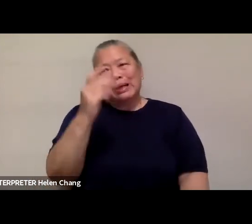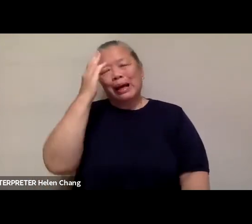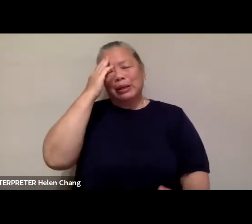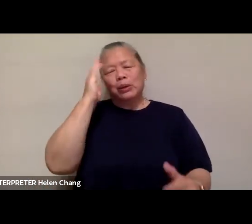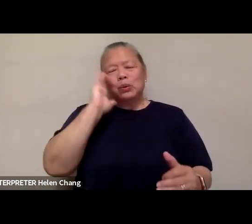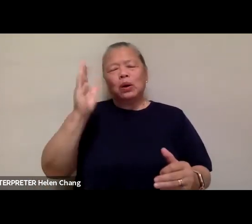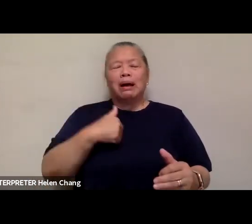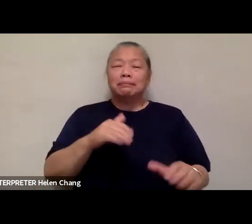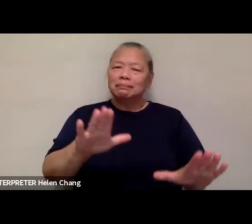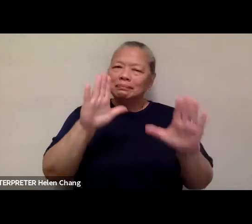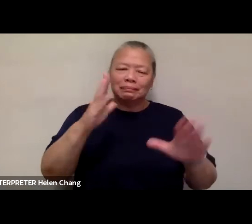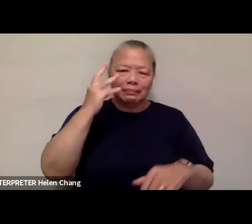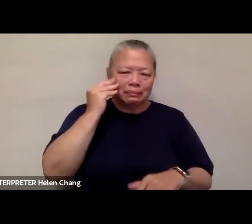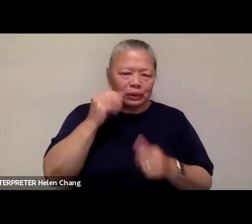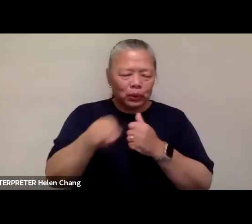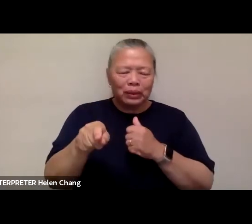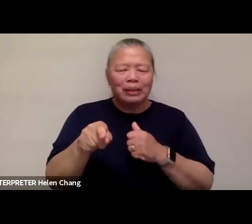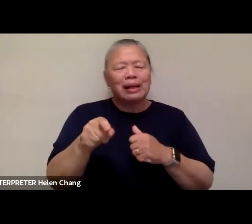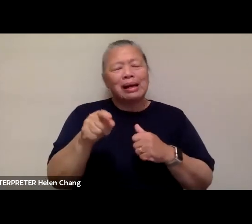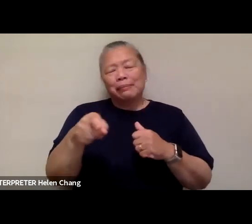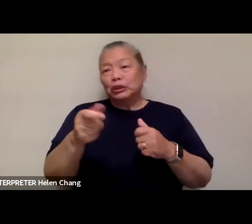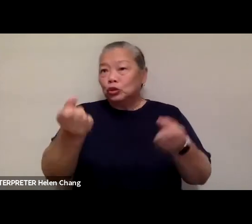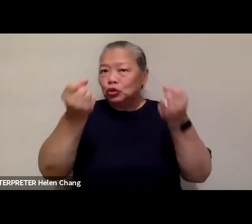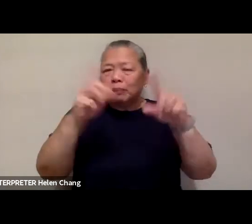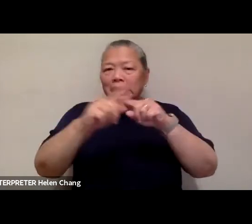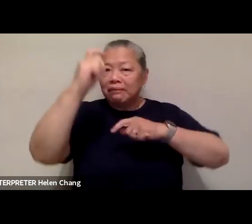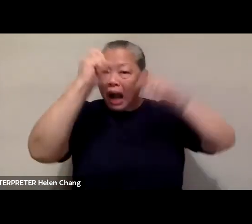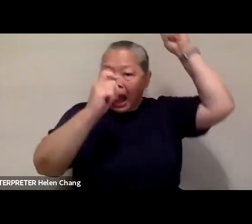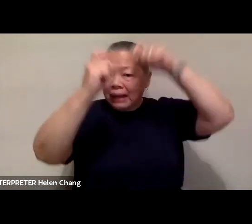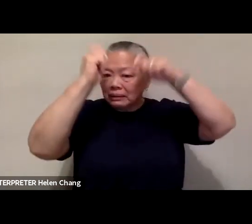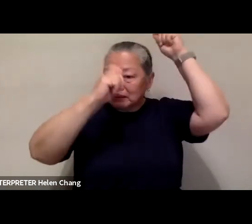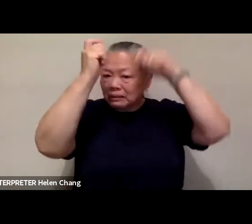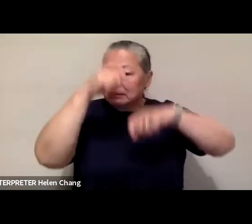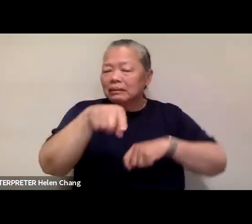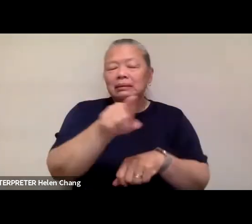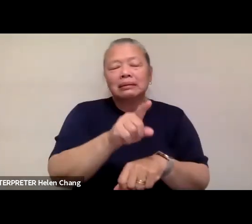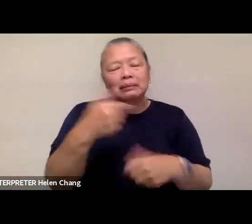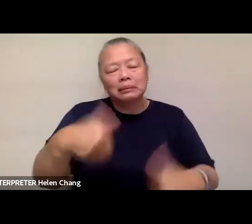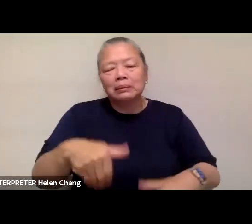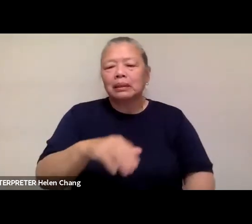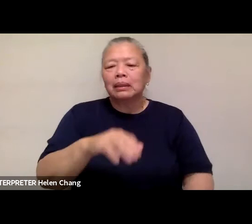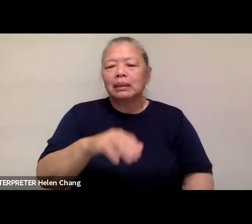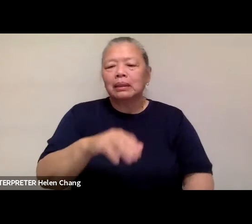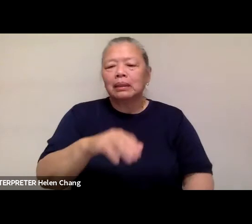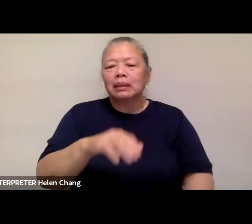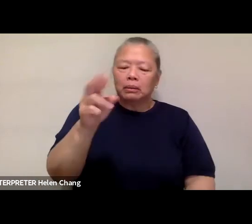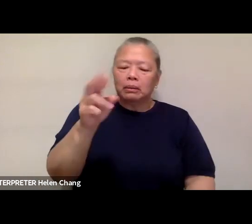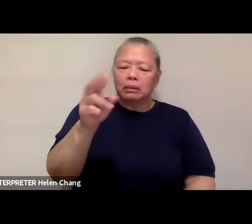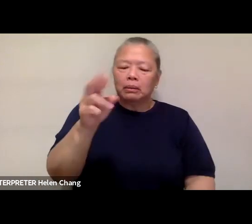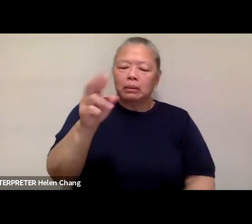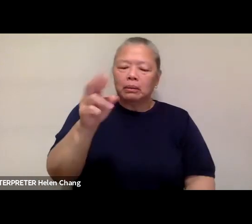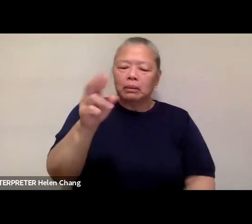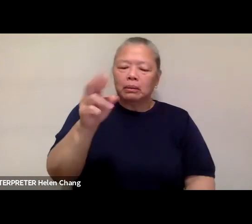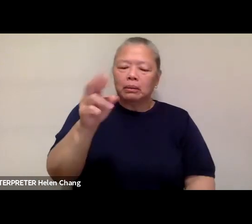I know very few people who wear as many hats as Grace Young. Brandon Ju is the executive chef and